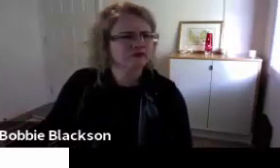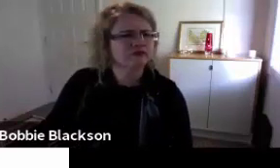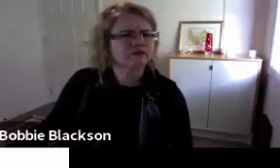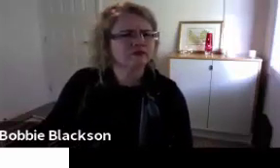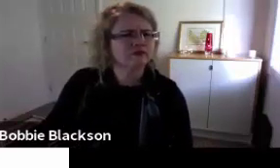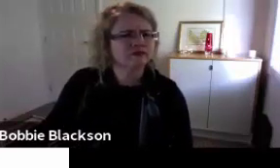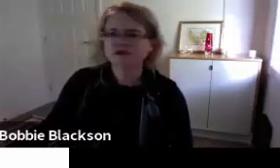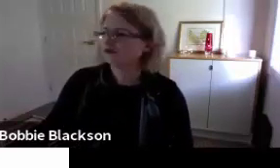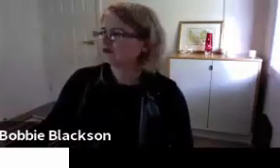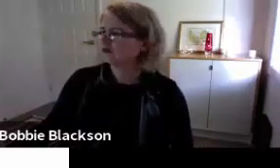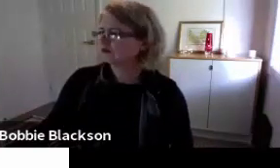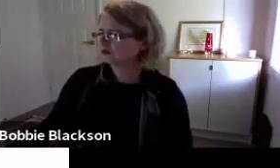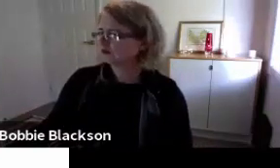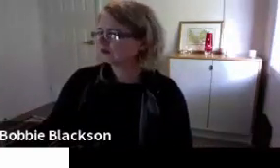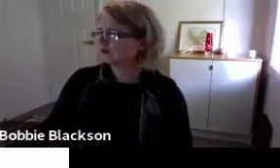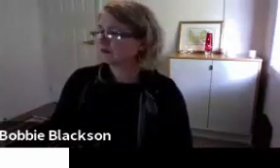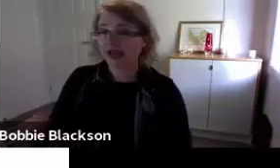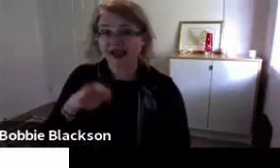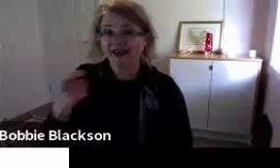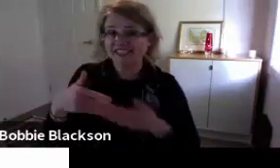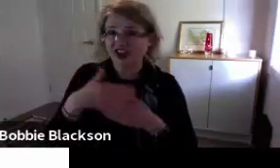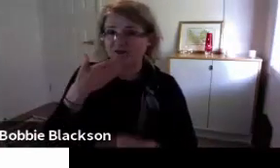to comprehend what the content is prior.